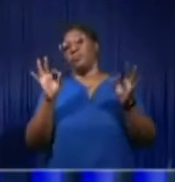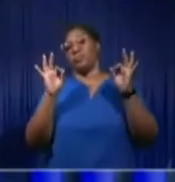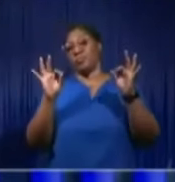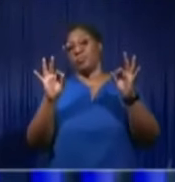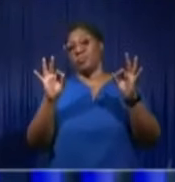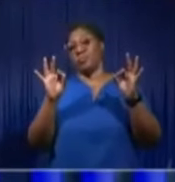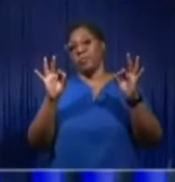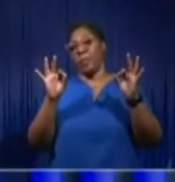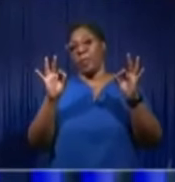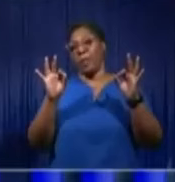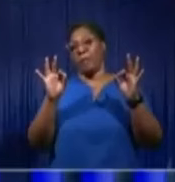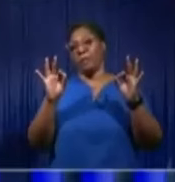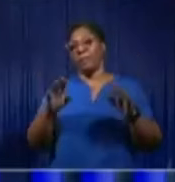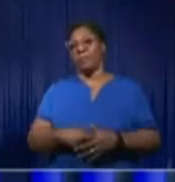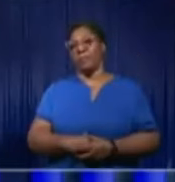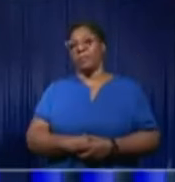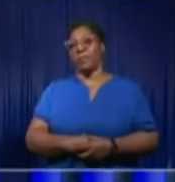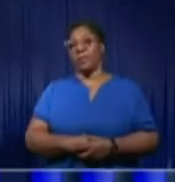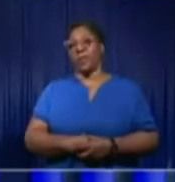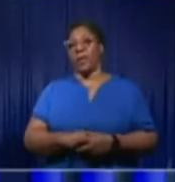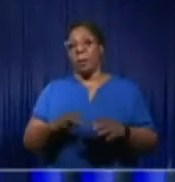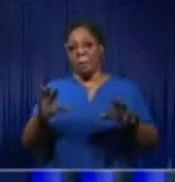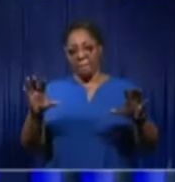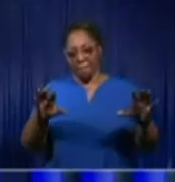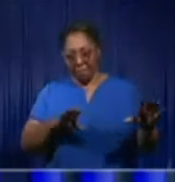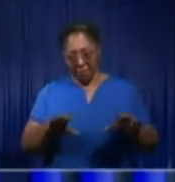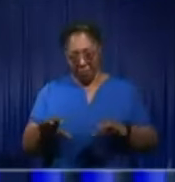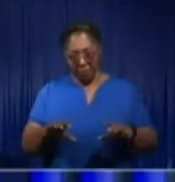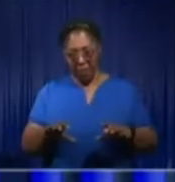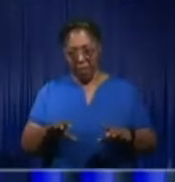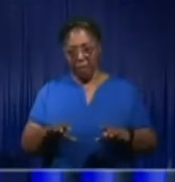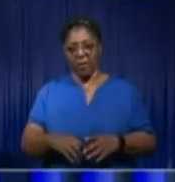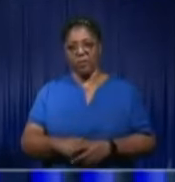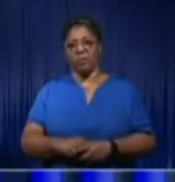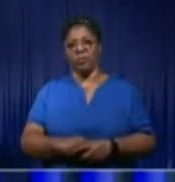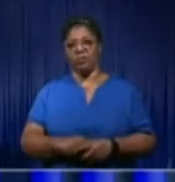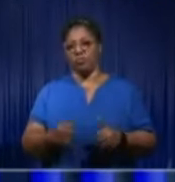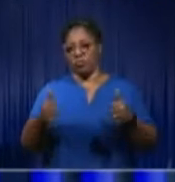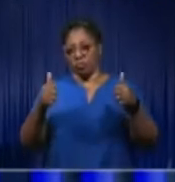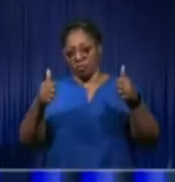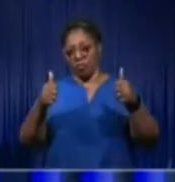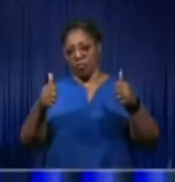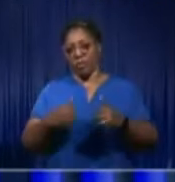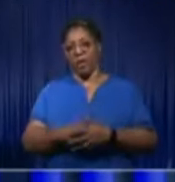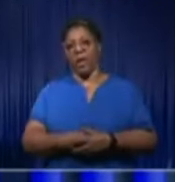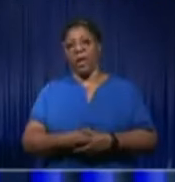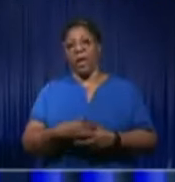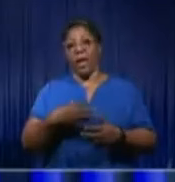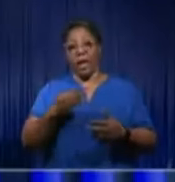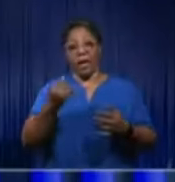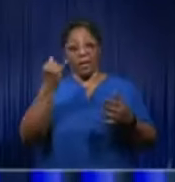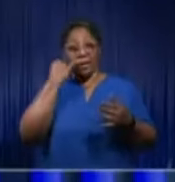He performed in the service of the people. And if the person has that characteristic,